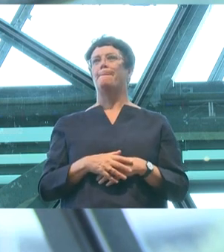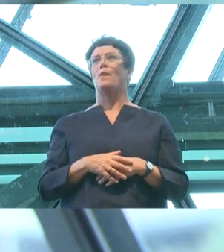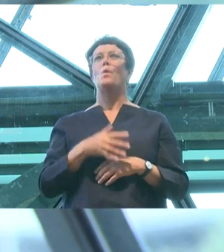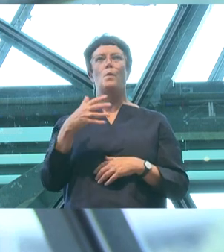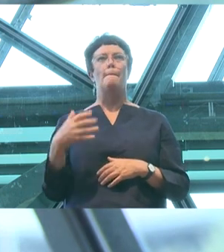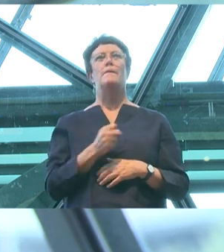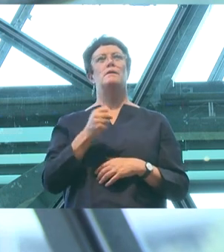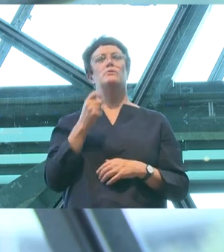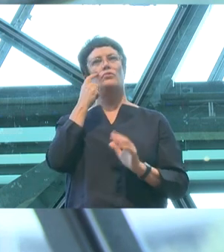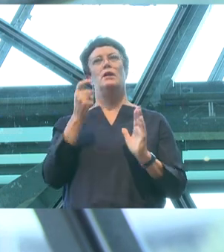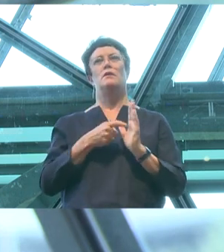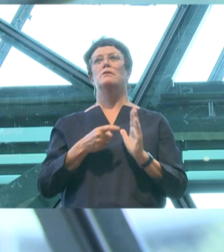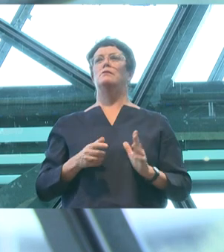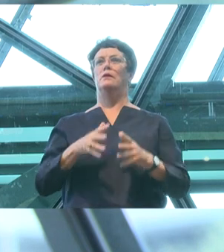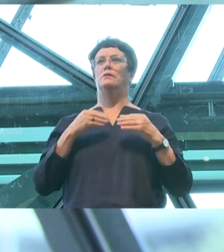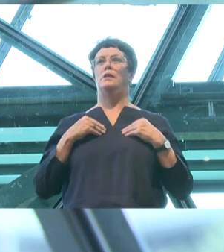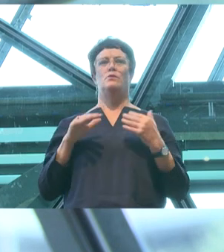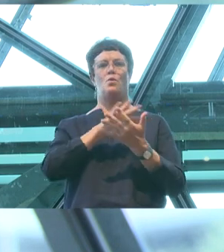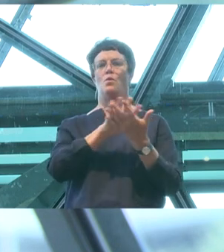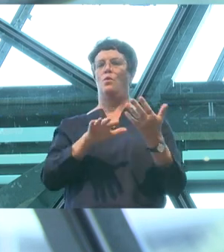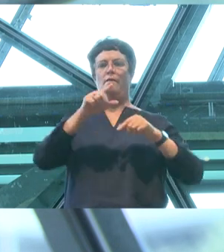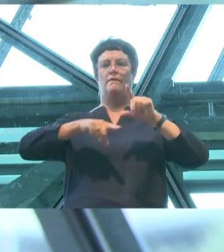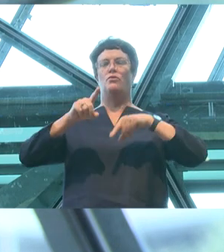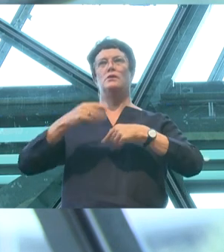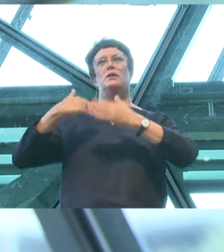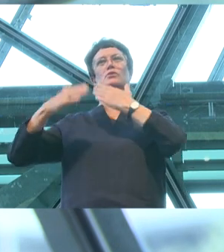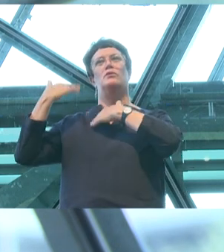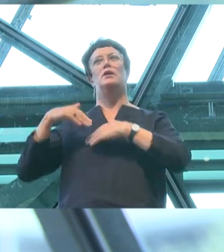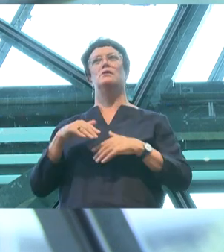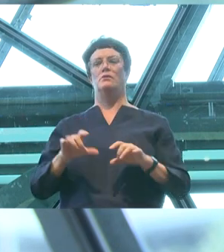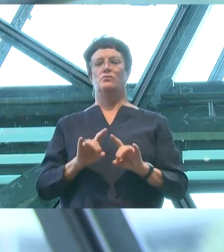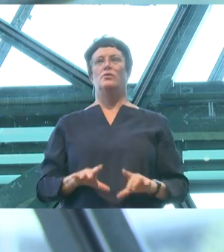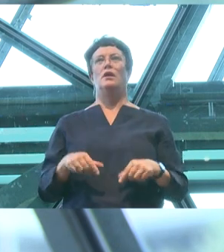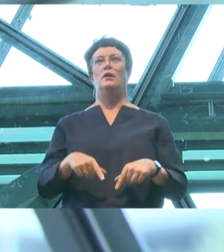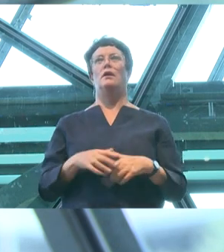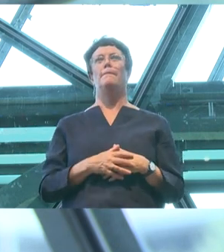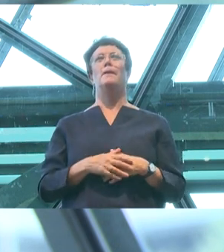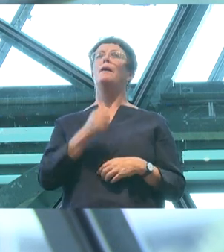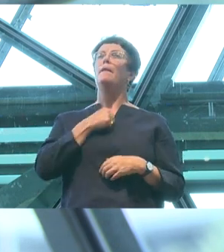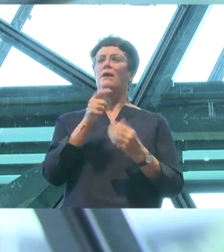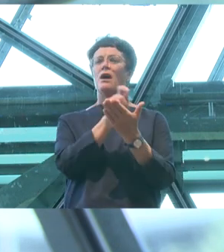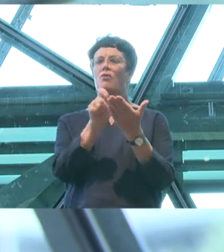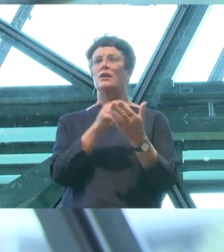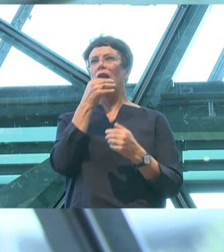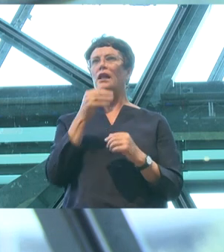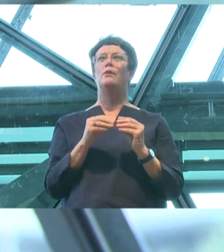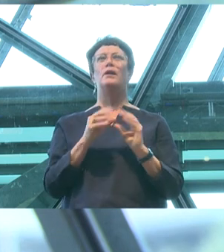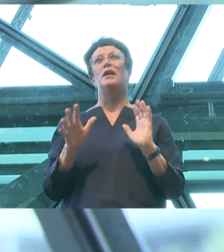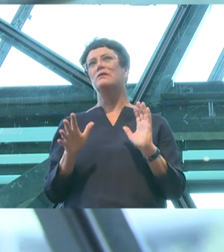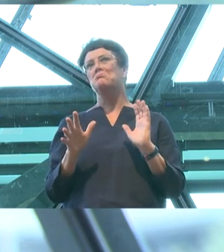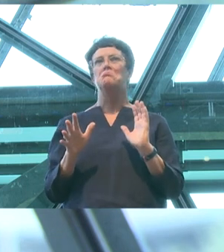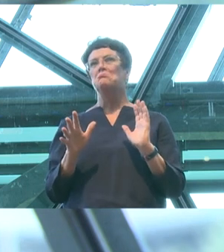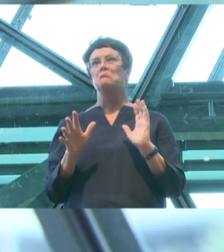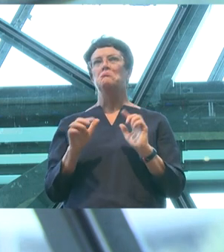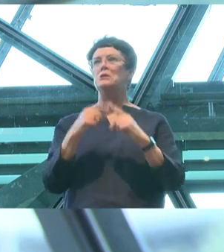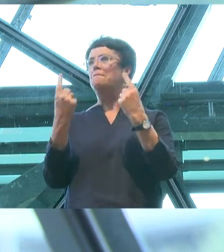plural, here in Australia. My writing career has been a little bit all over the shop, professionally promiscuous is the